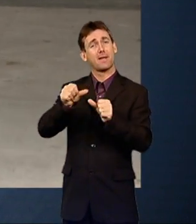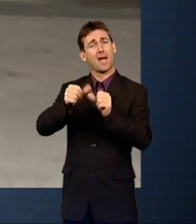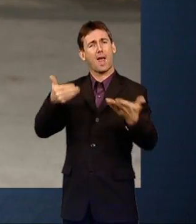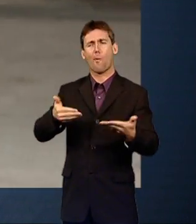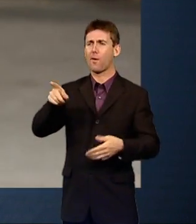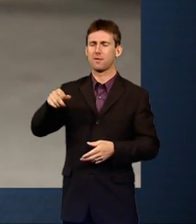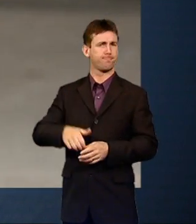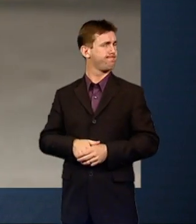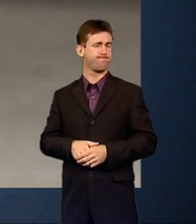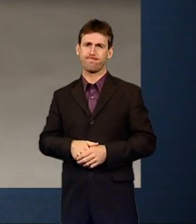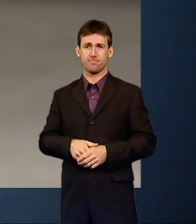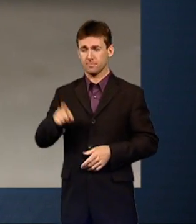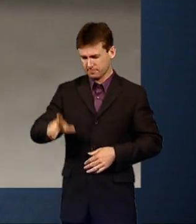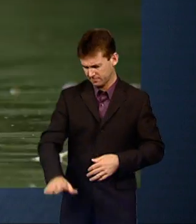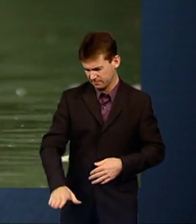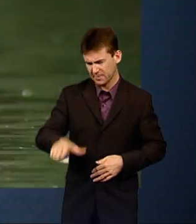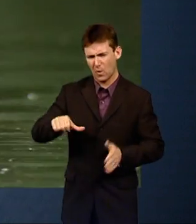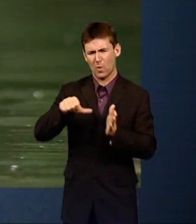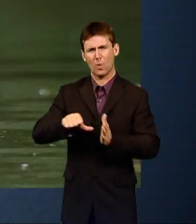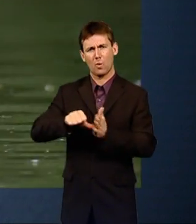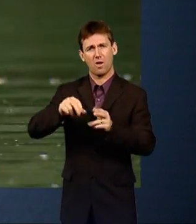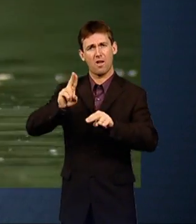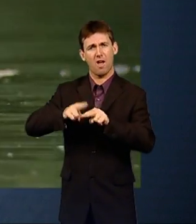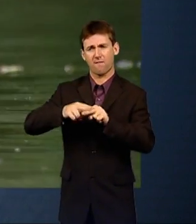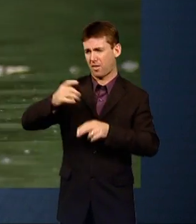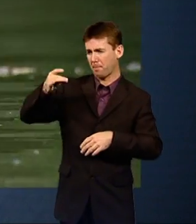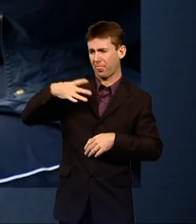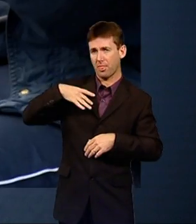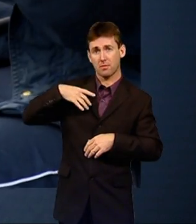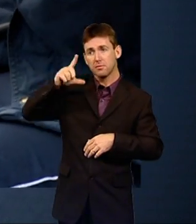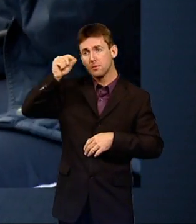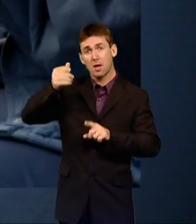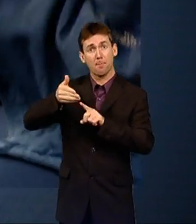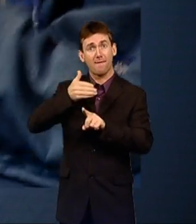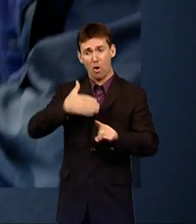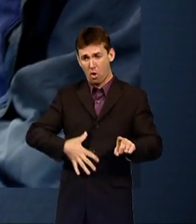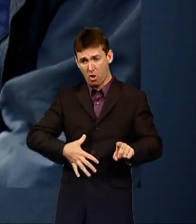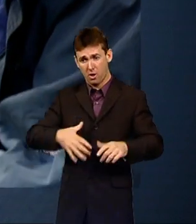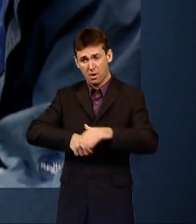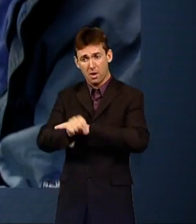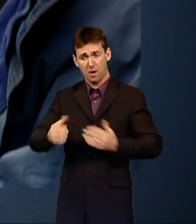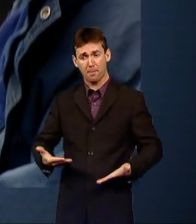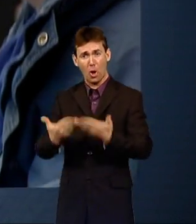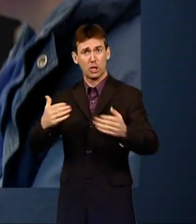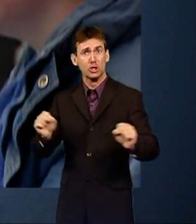had a tough time as a baby. His dad left even before he was born, and he spent some time in foster care.